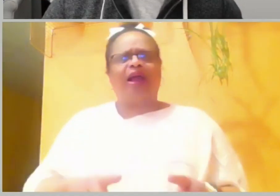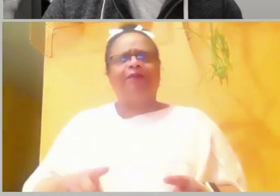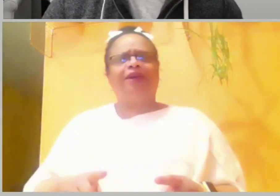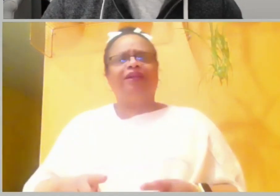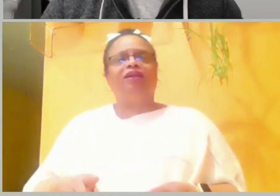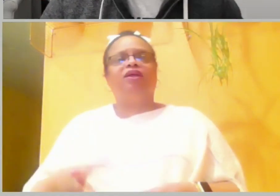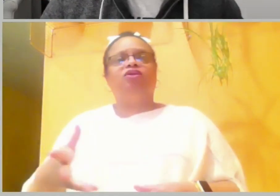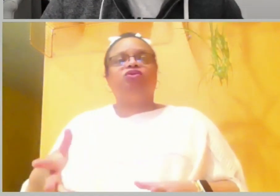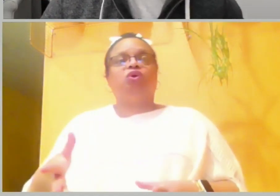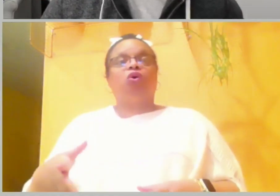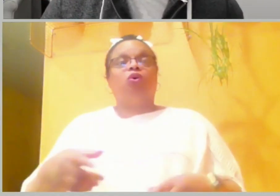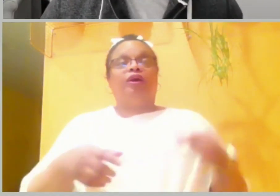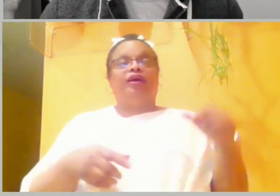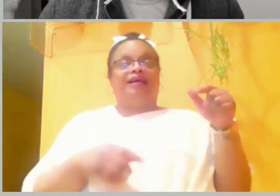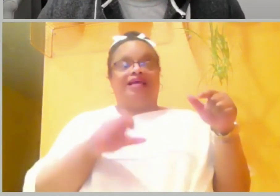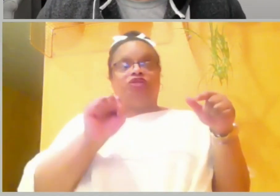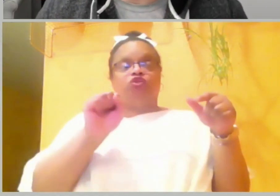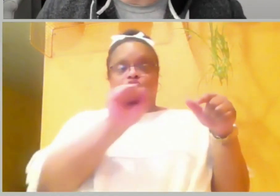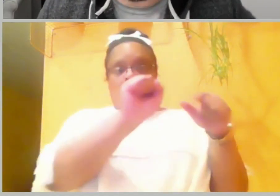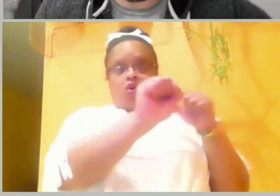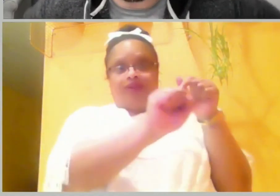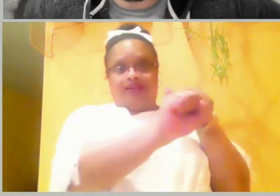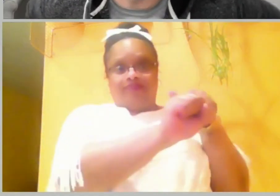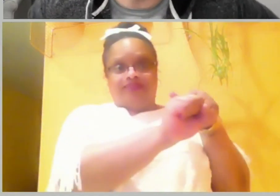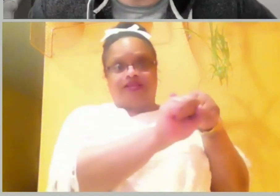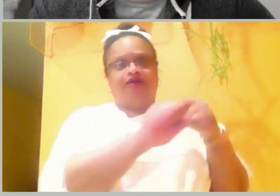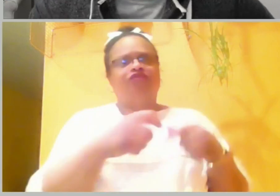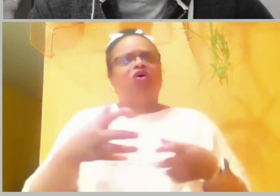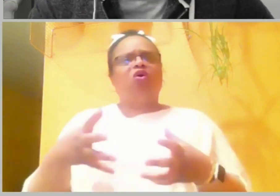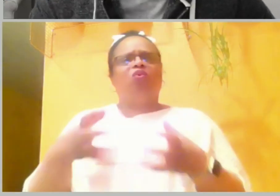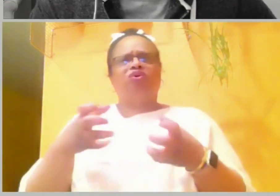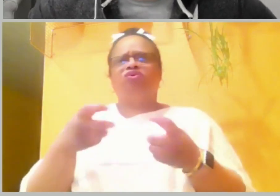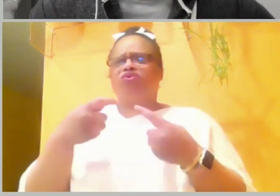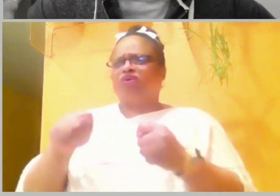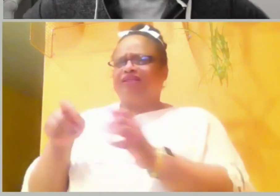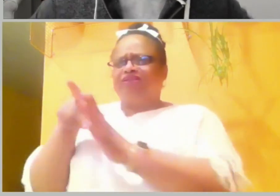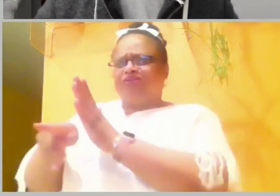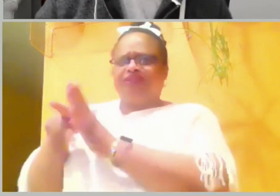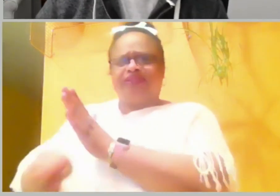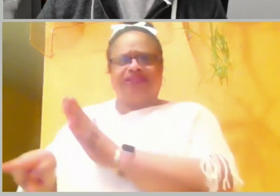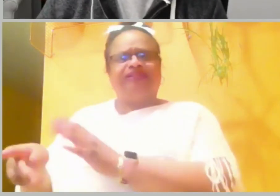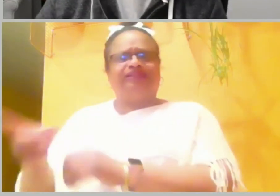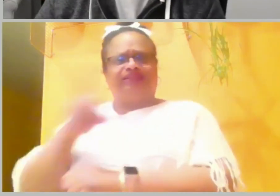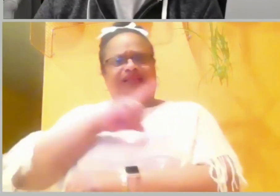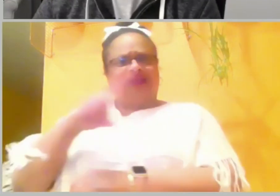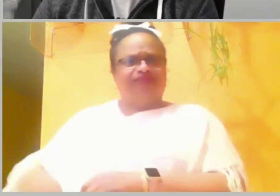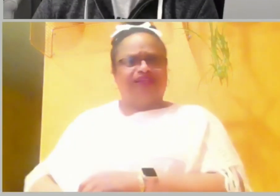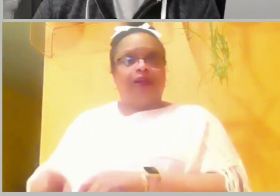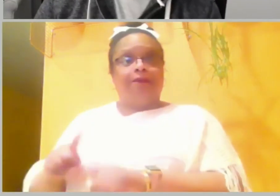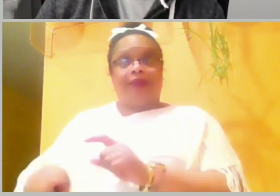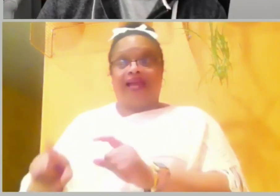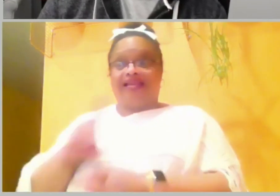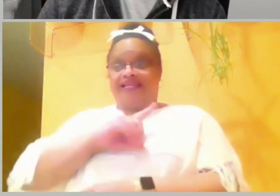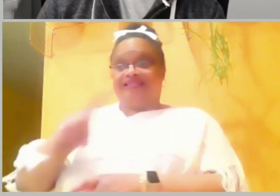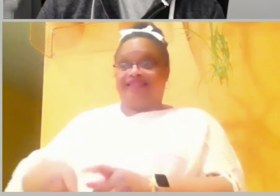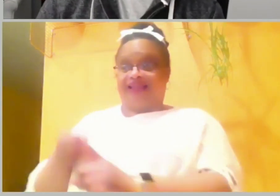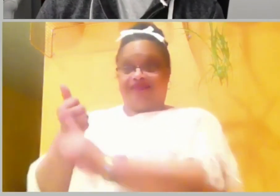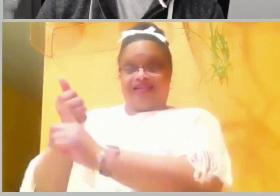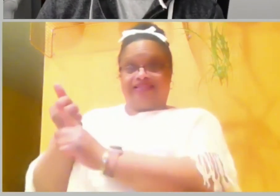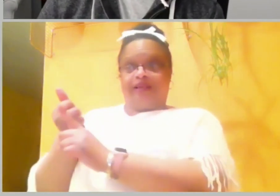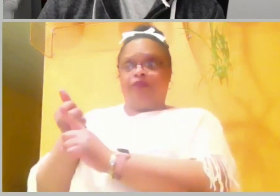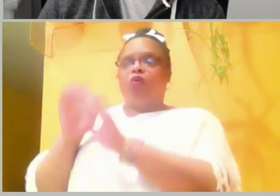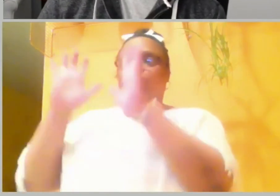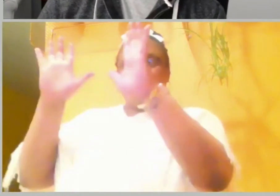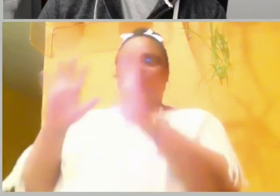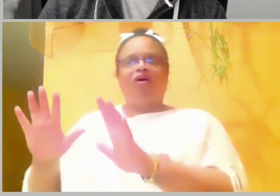David's reaction reveals his reverent fear and love for God. He hears about Saul's